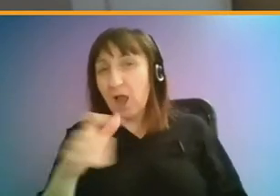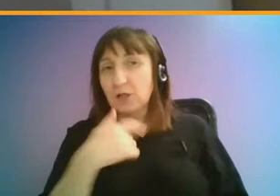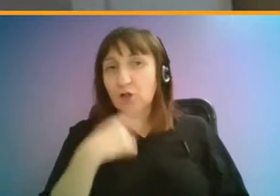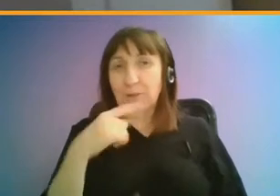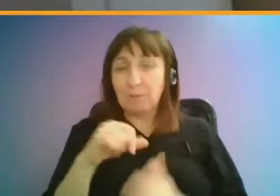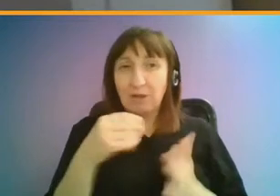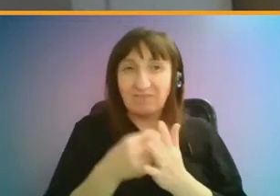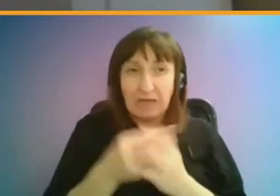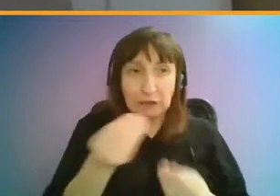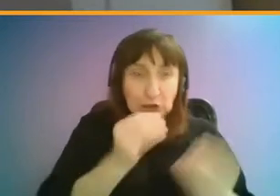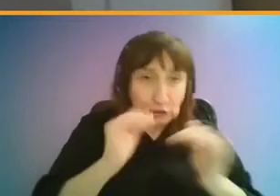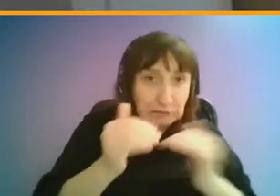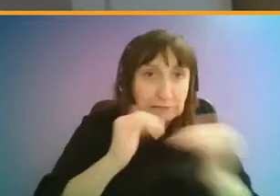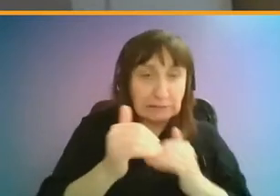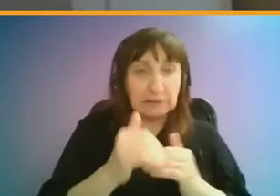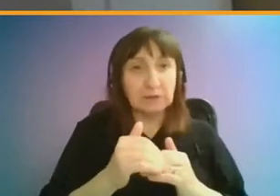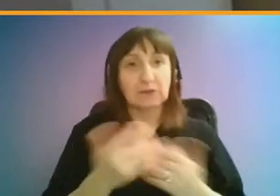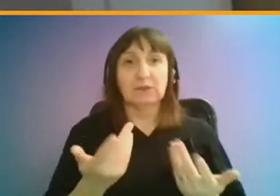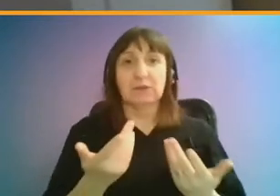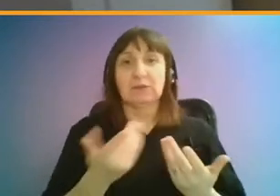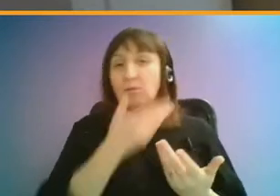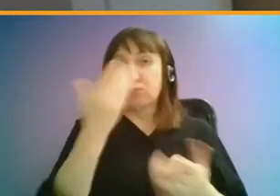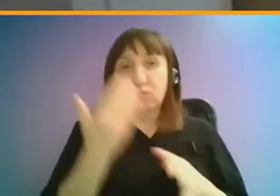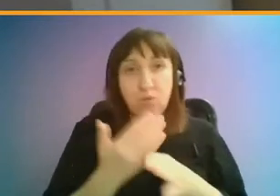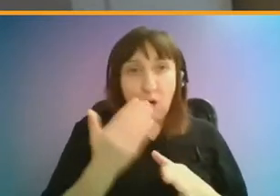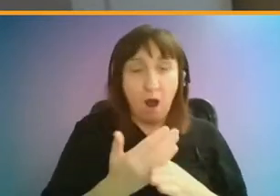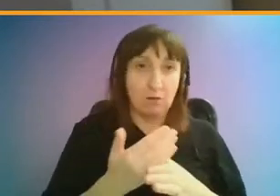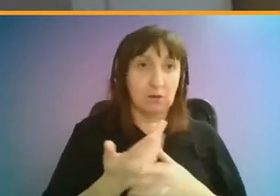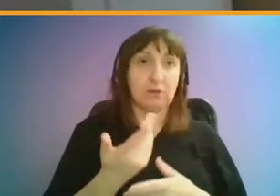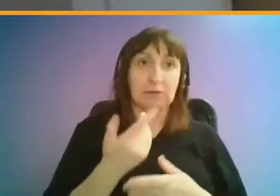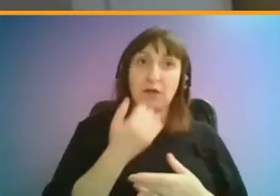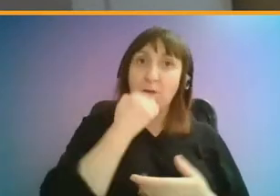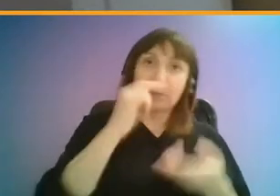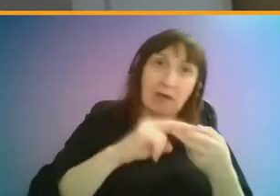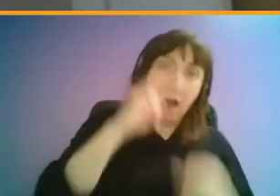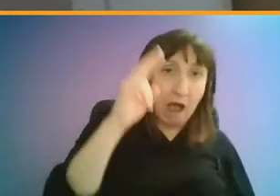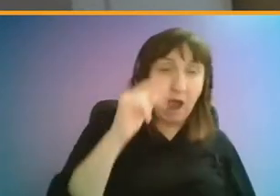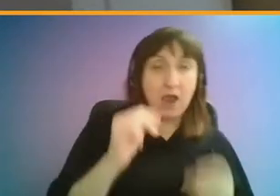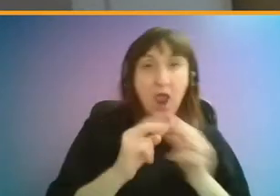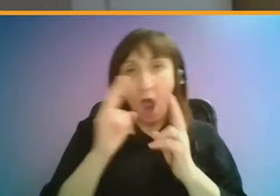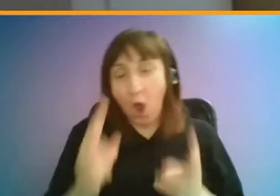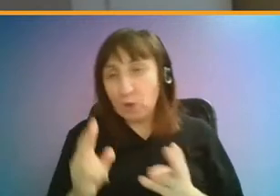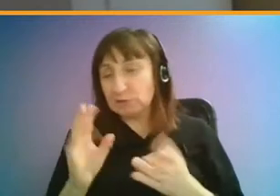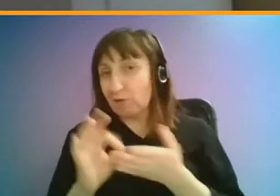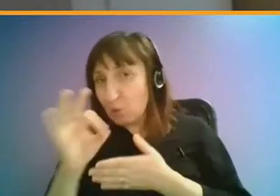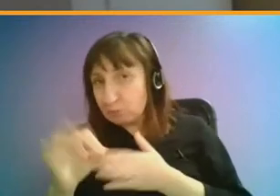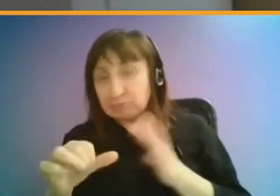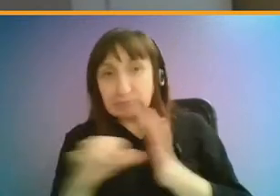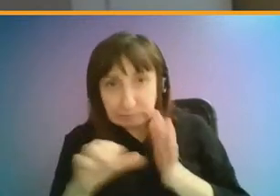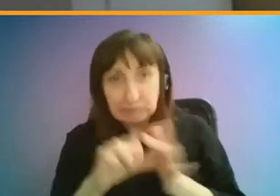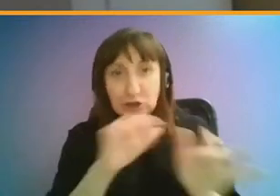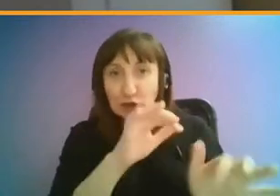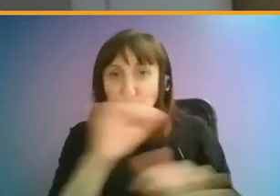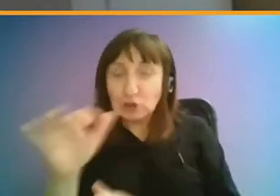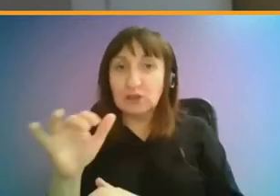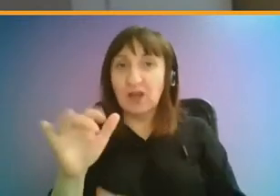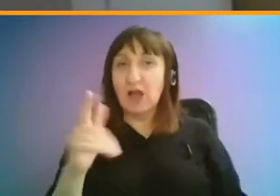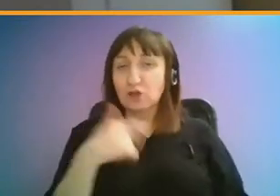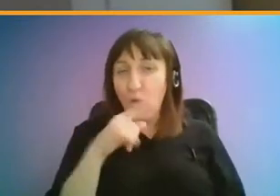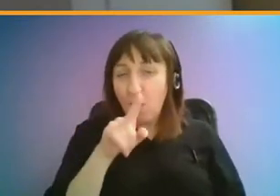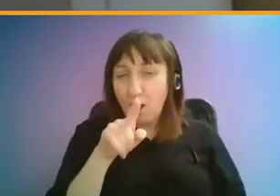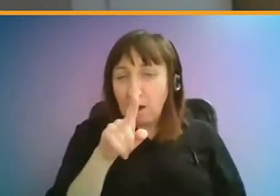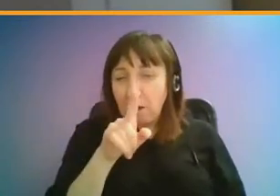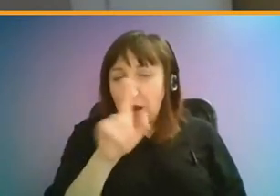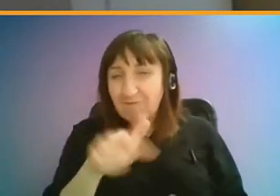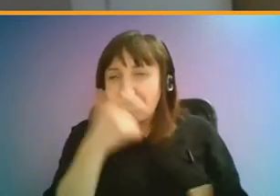at the moment. The kind of unemployment level is quite high and housing and affordability issues. So I think finding out a bit more